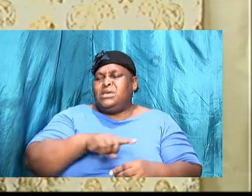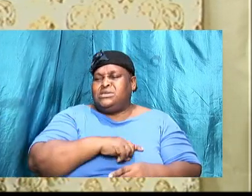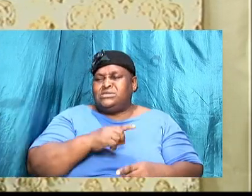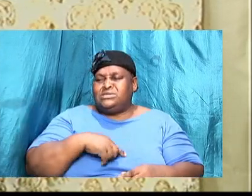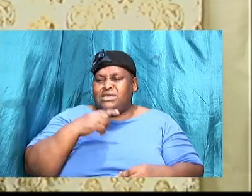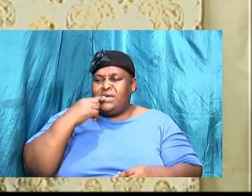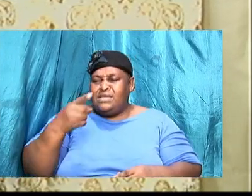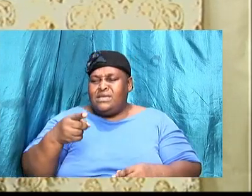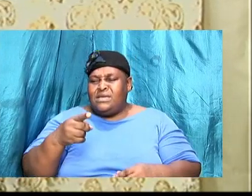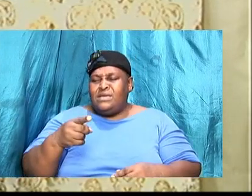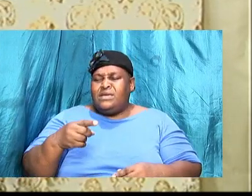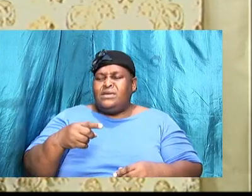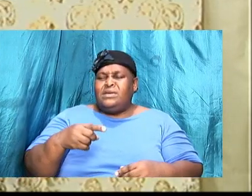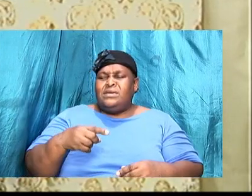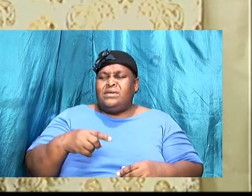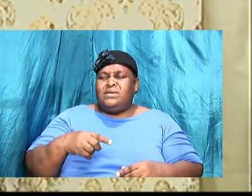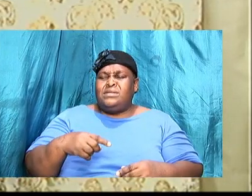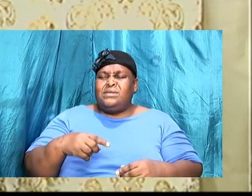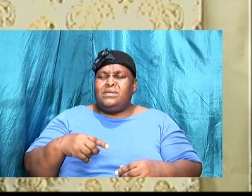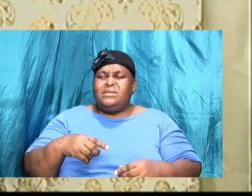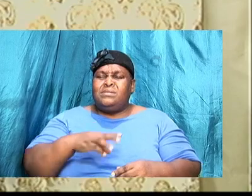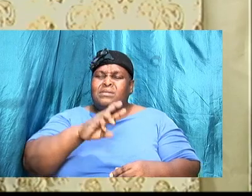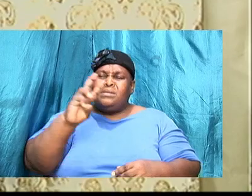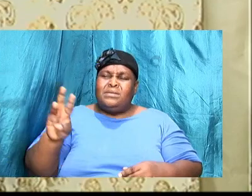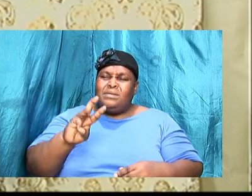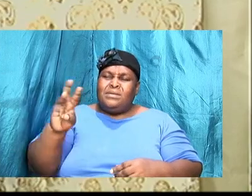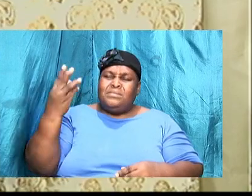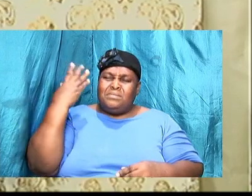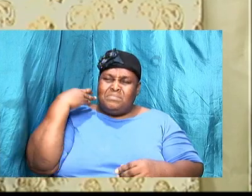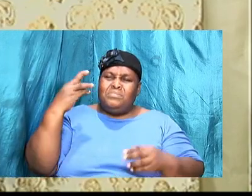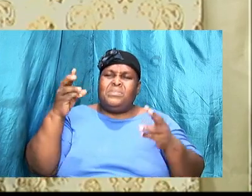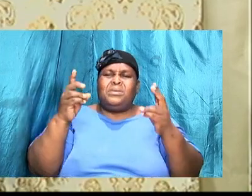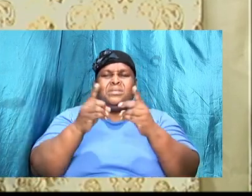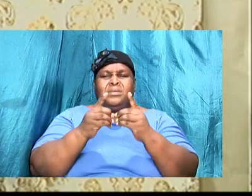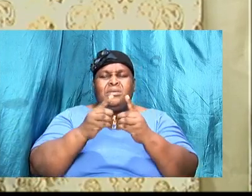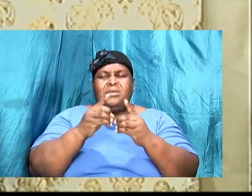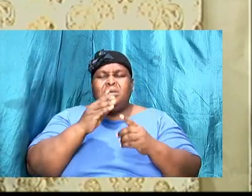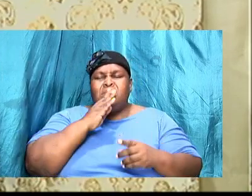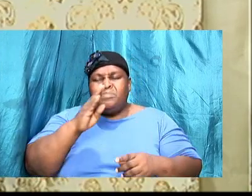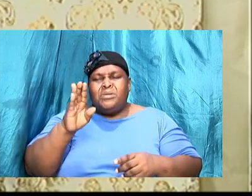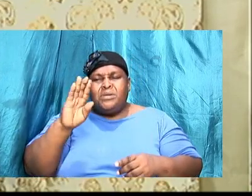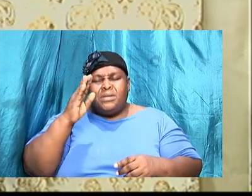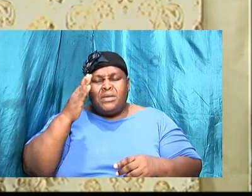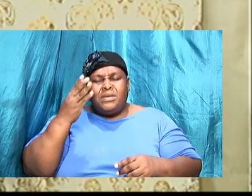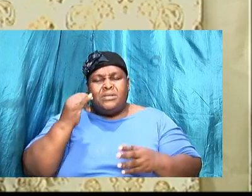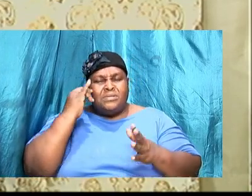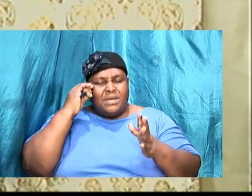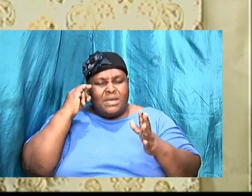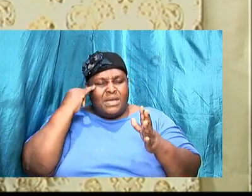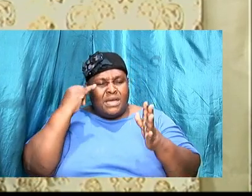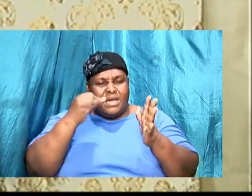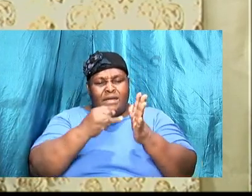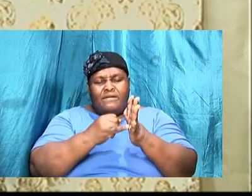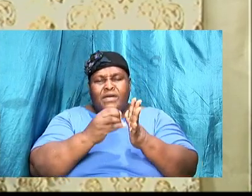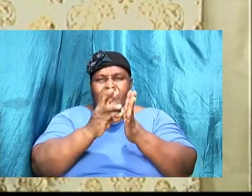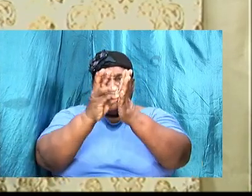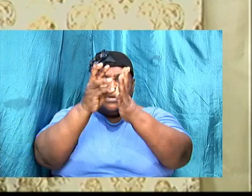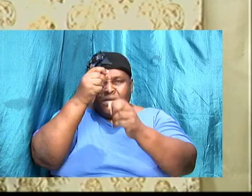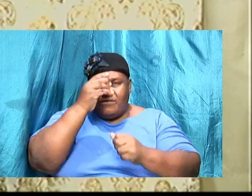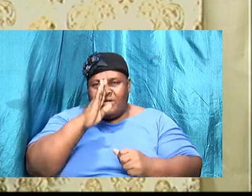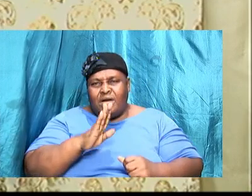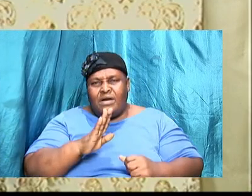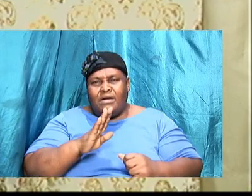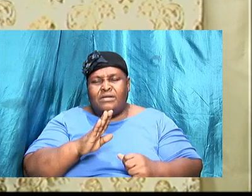we were talking about being able to identify the will of God. And being able to walk